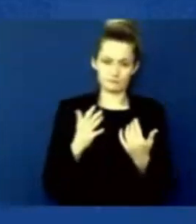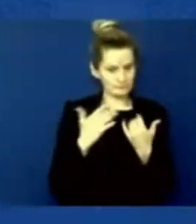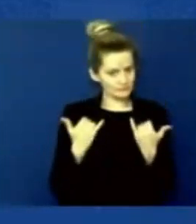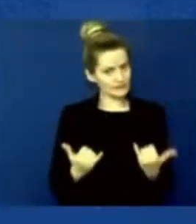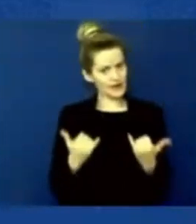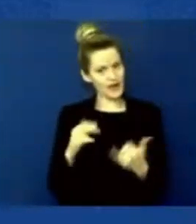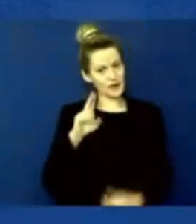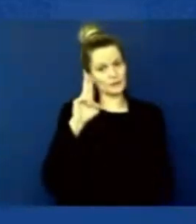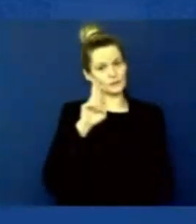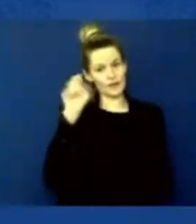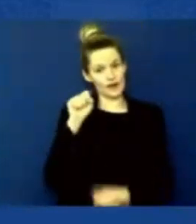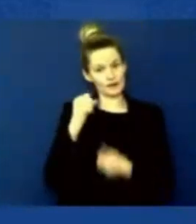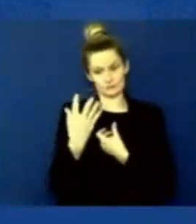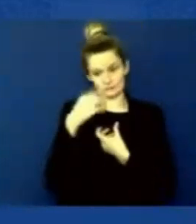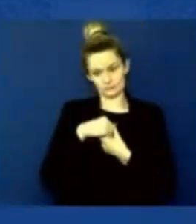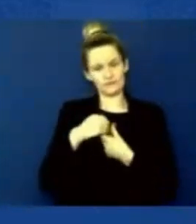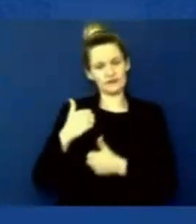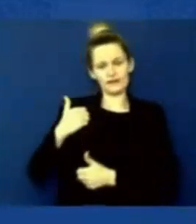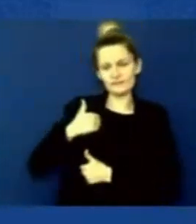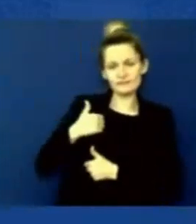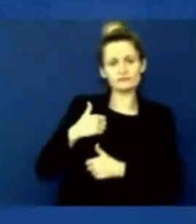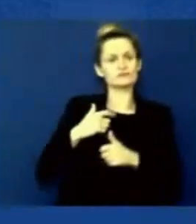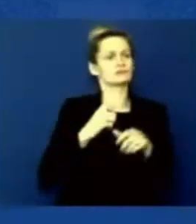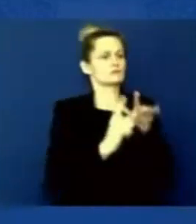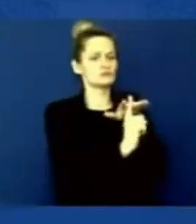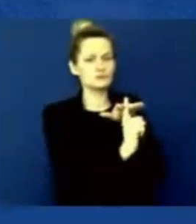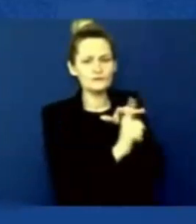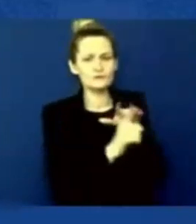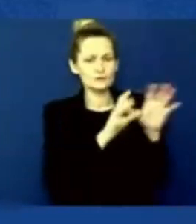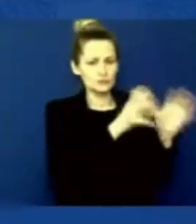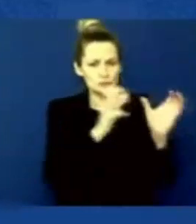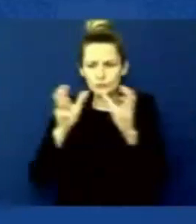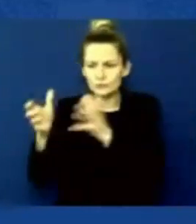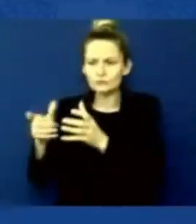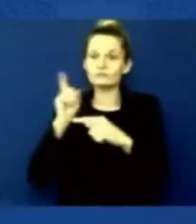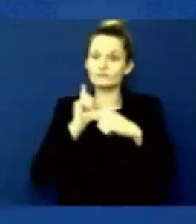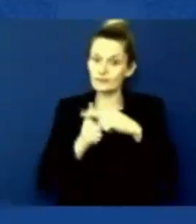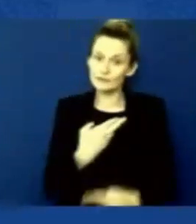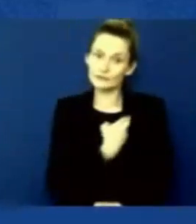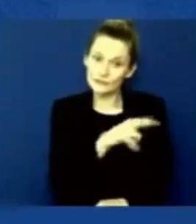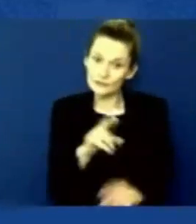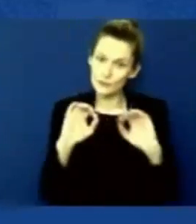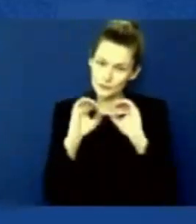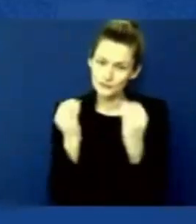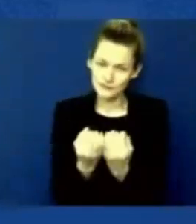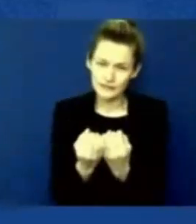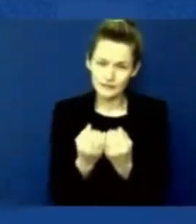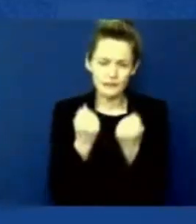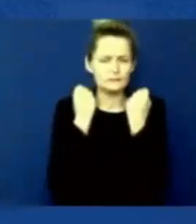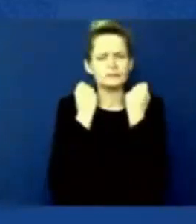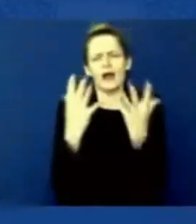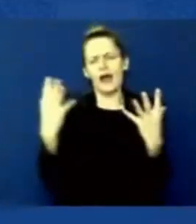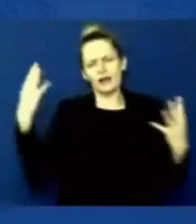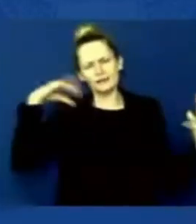refugee settlement agencies, religious organizations and so many others are standing with our Afghan allies. It